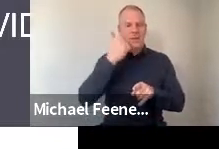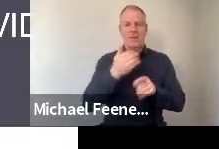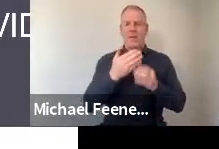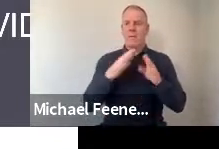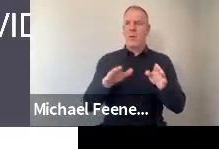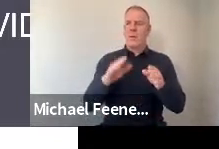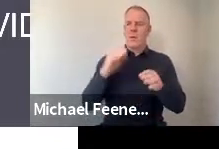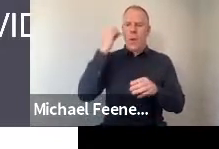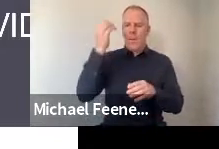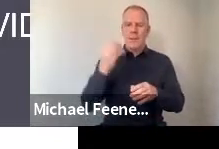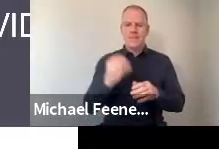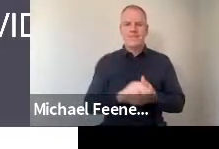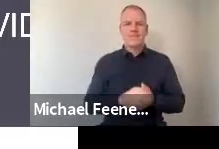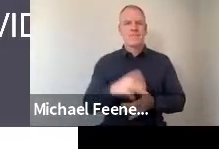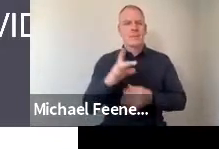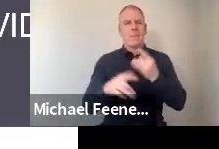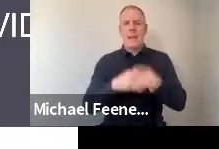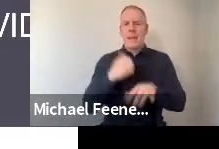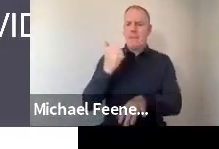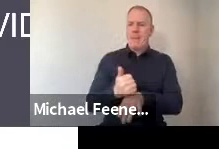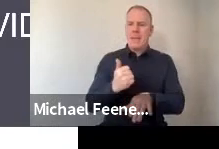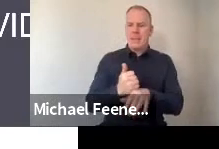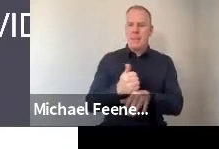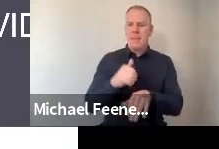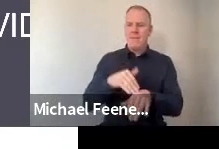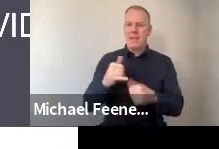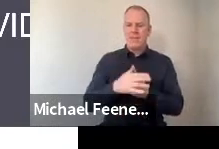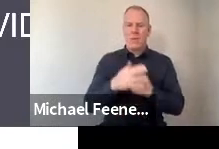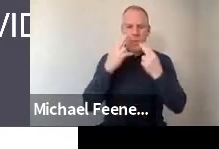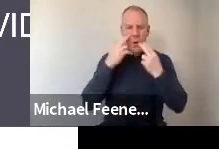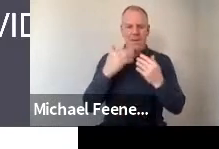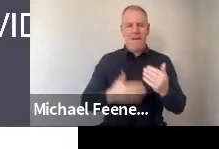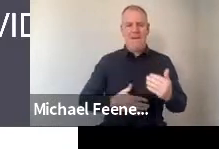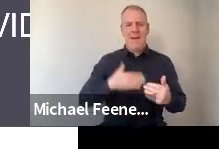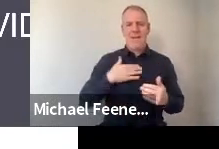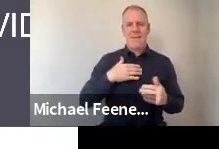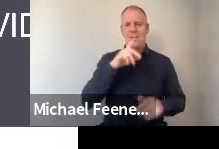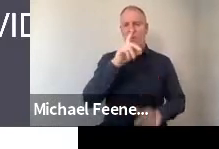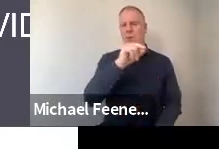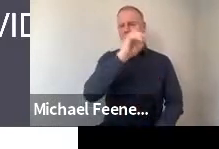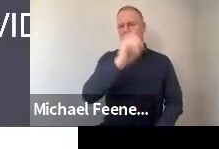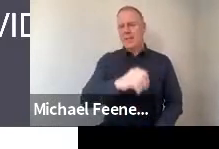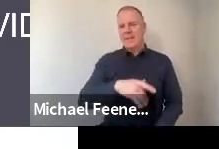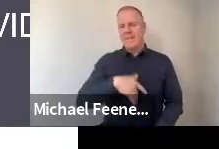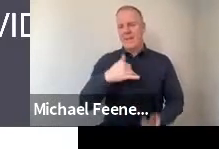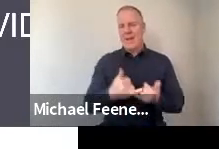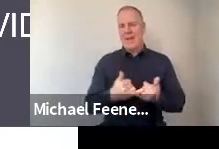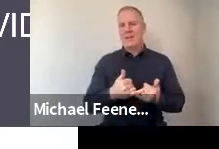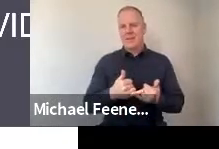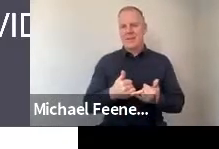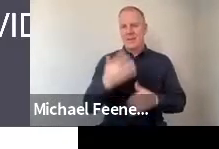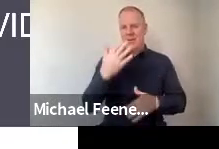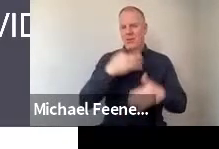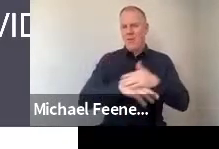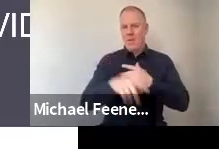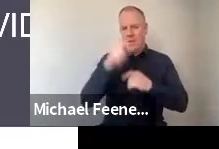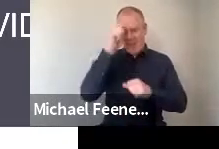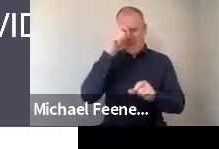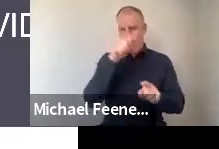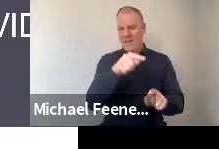prioritizing minimizing disruption to normal life, 20% thought that the government was considering that the most.